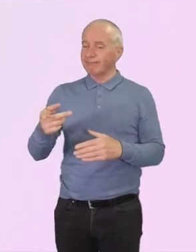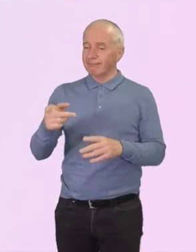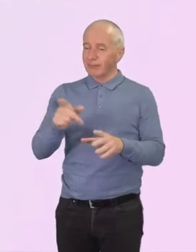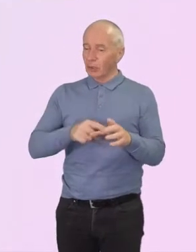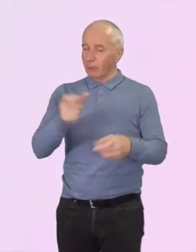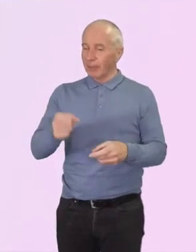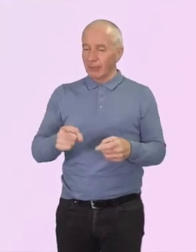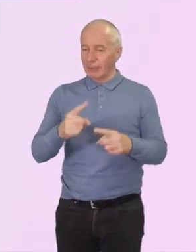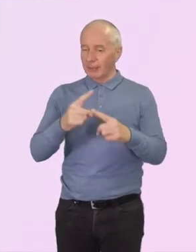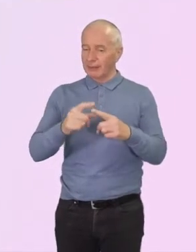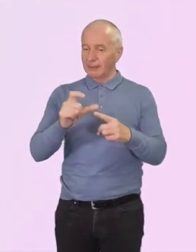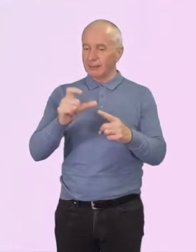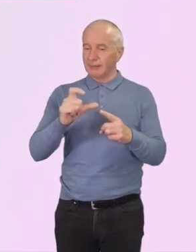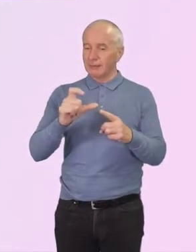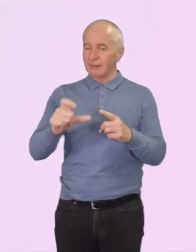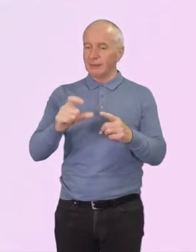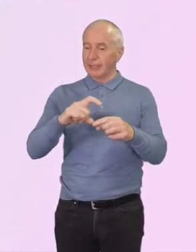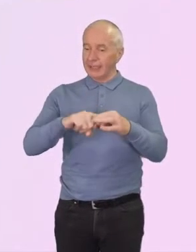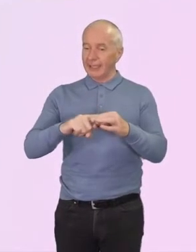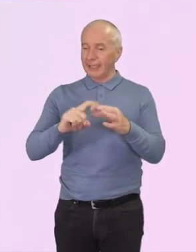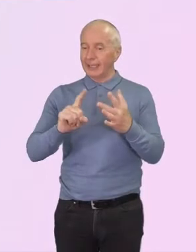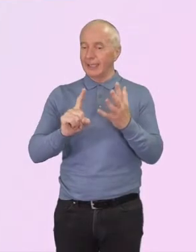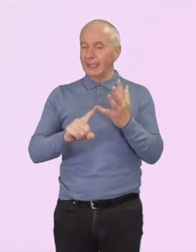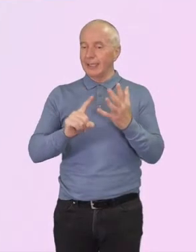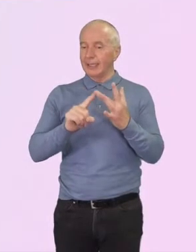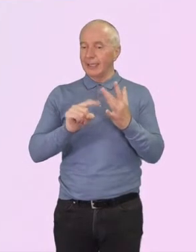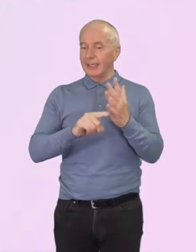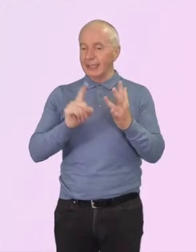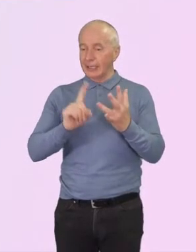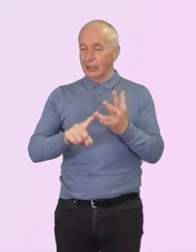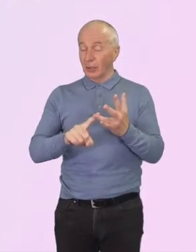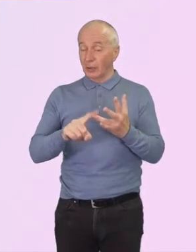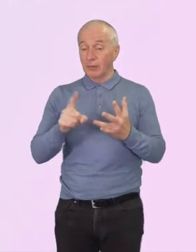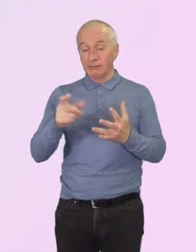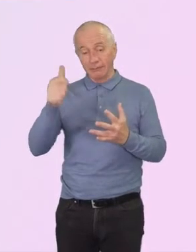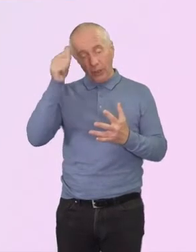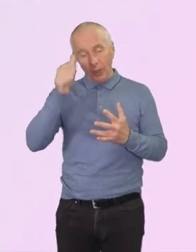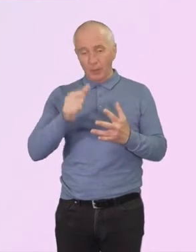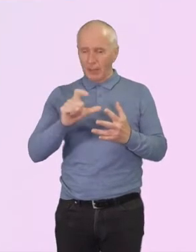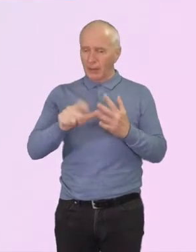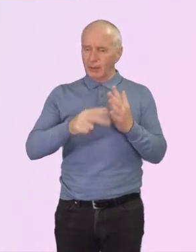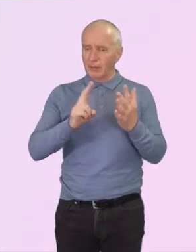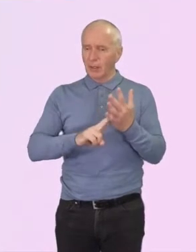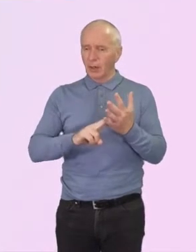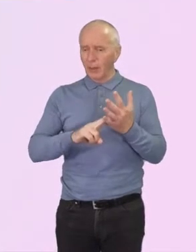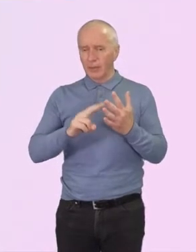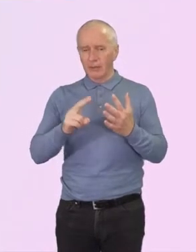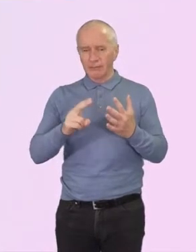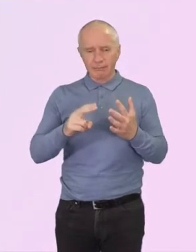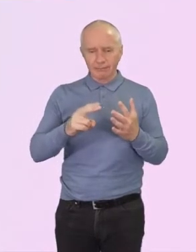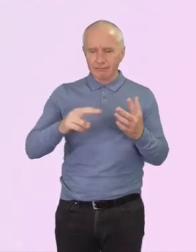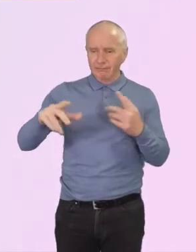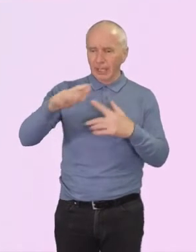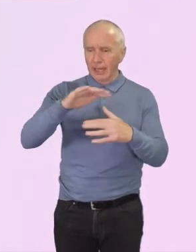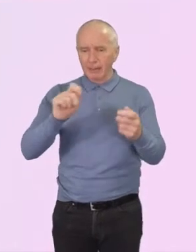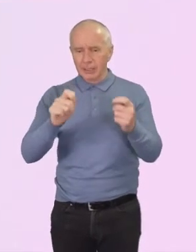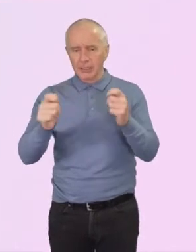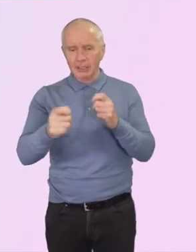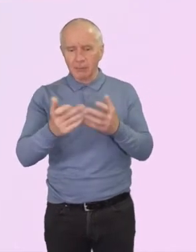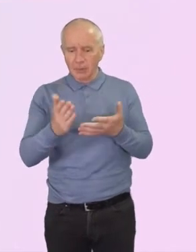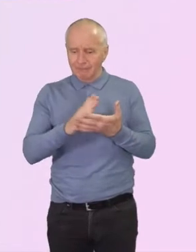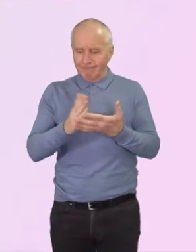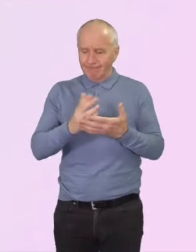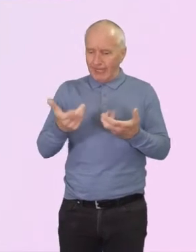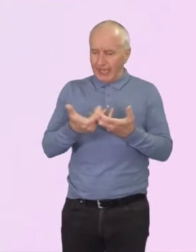heard of carbon footprints and climate change, but they're still not really sure how it relates to their daily bread.